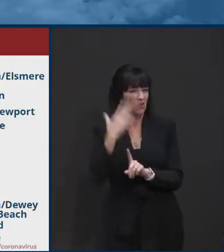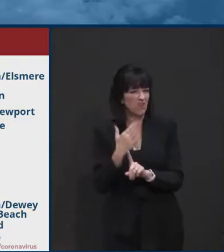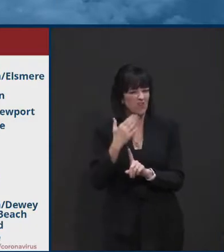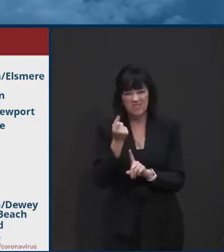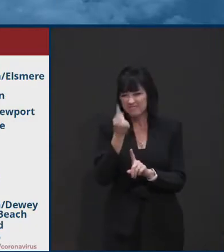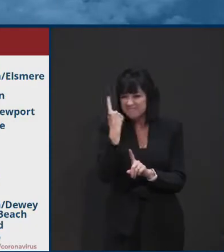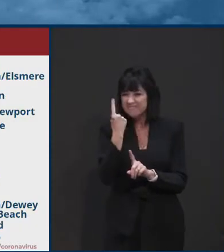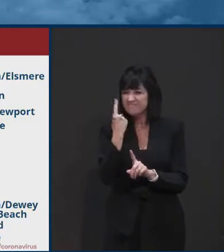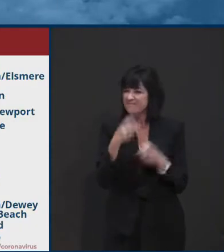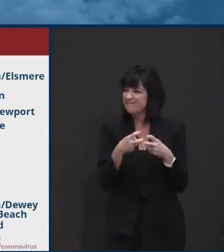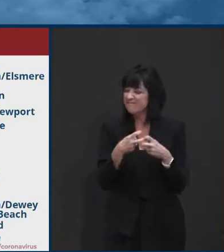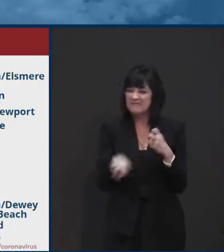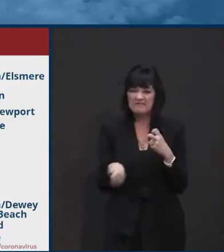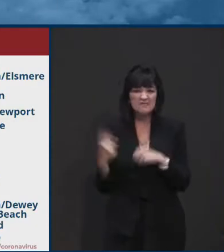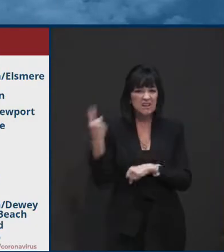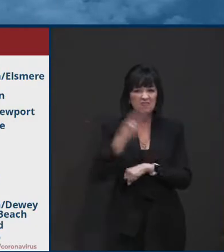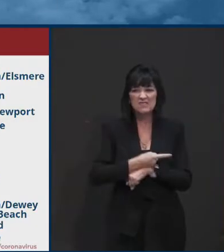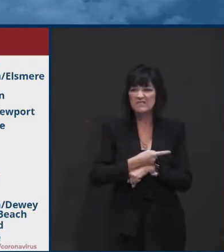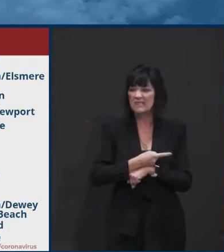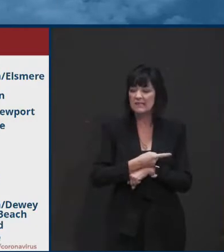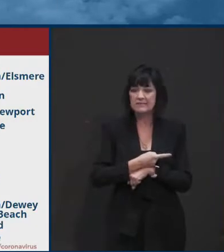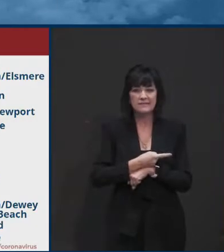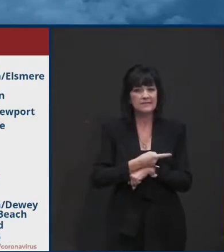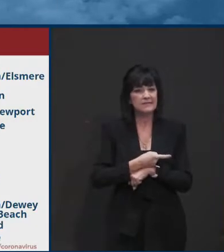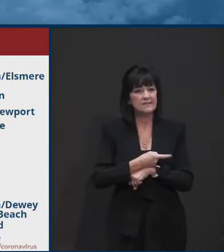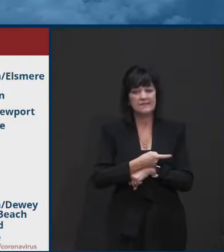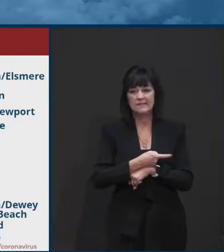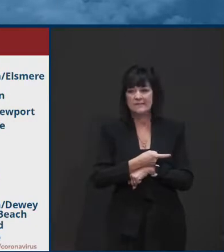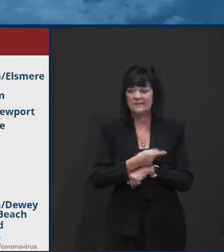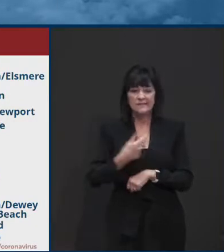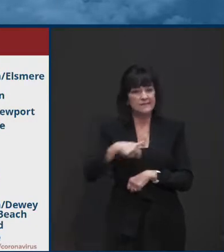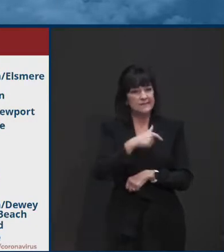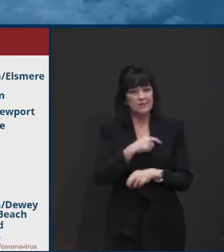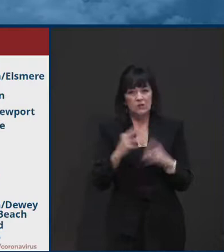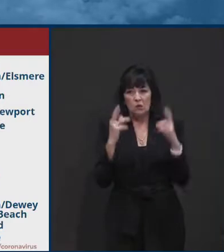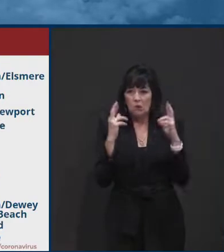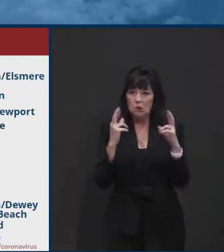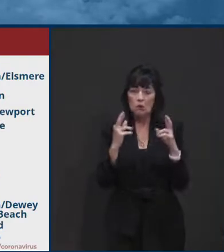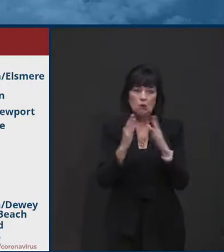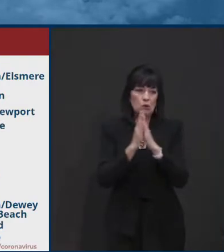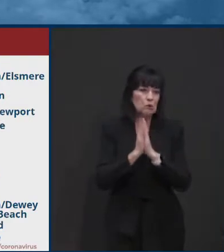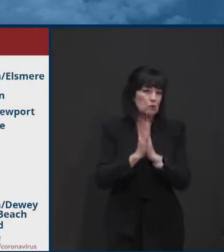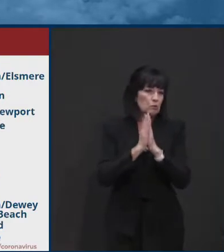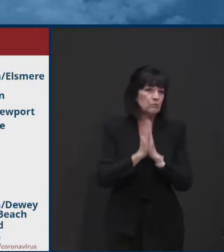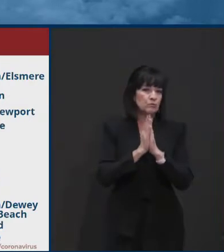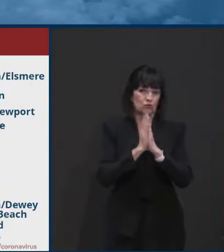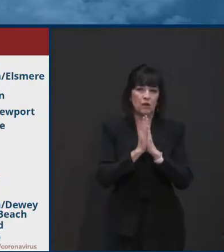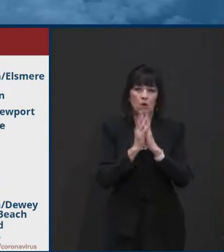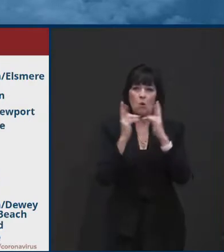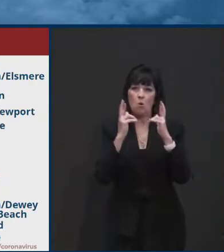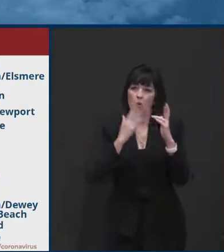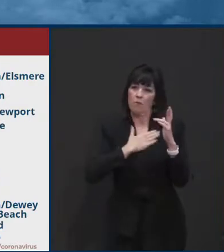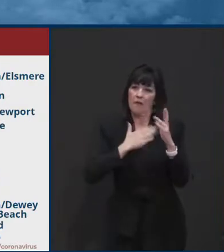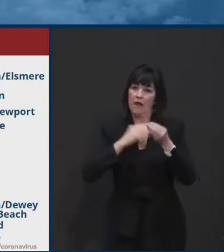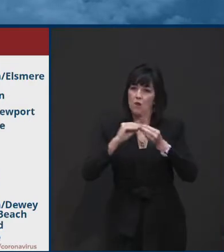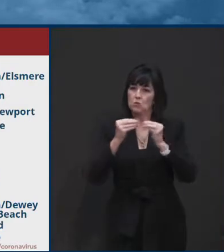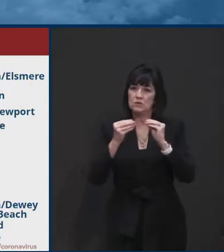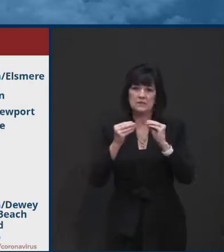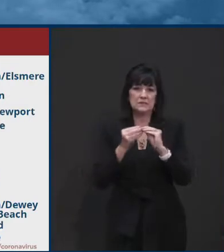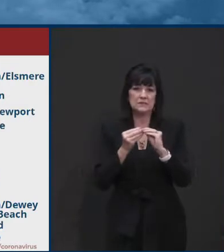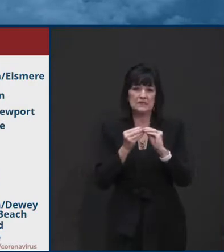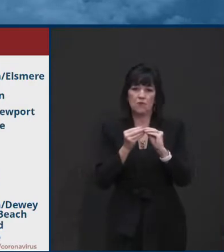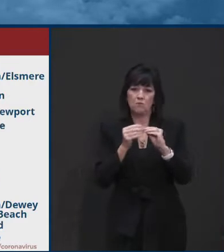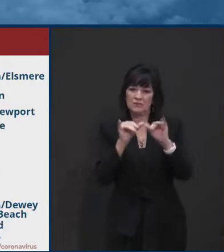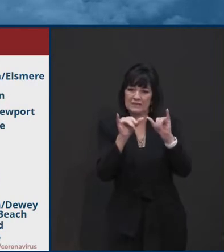and, um, as the governor said, I think we we've all been hoping and praying that our, our, uh, numbers would, uh, would